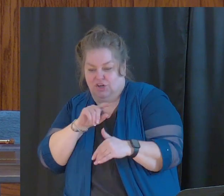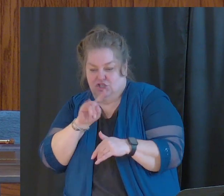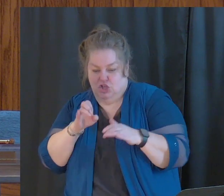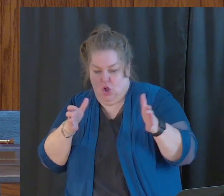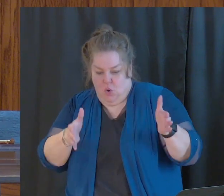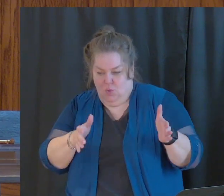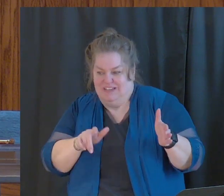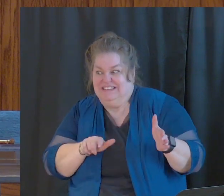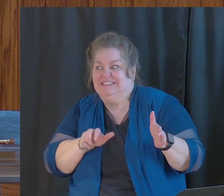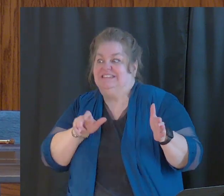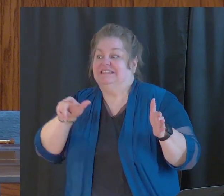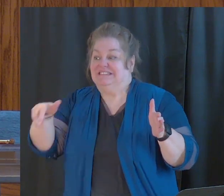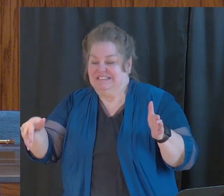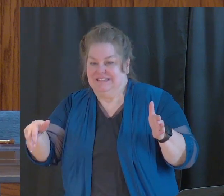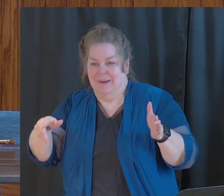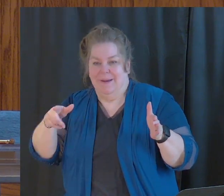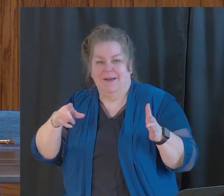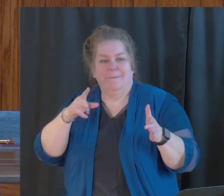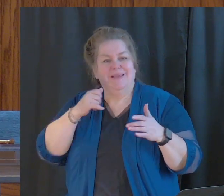know what our lifetime is.